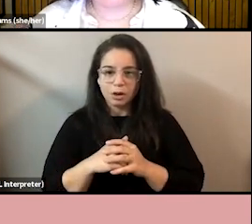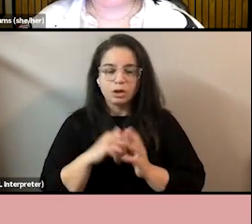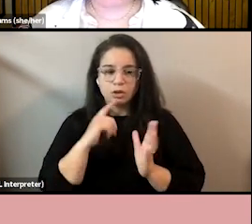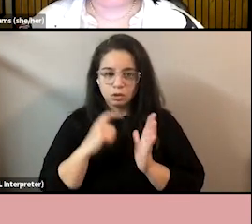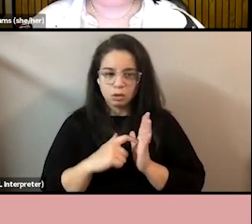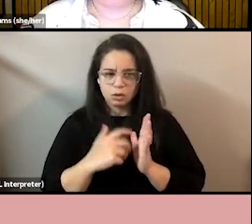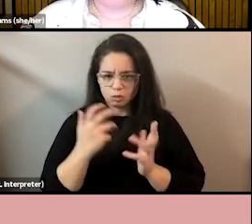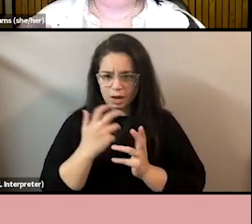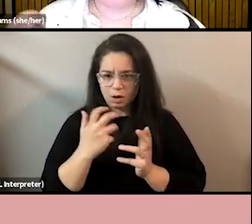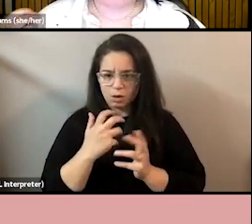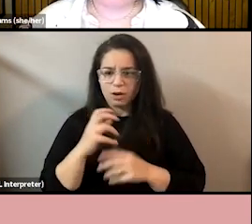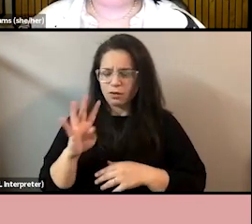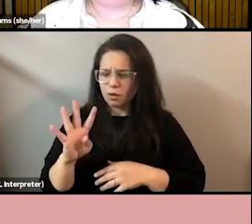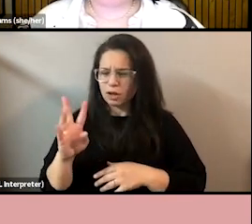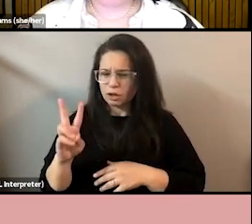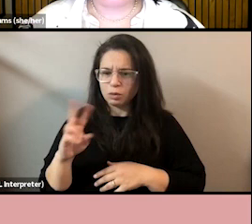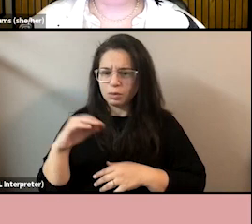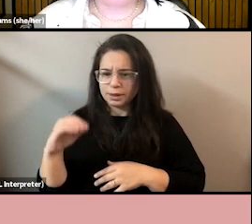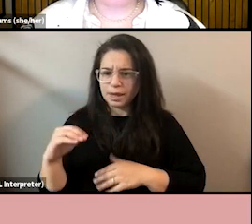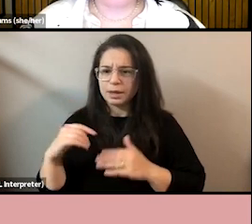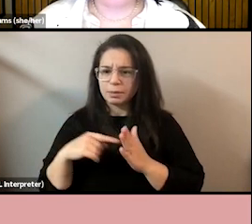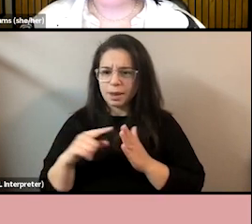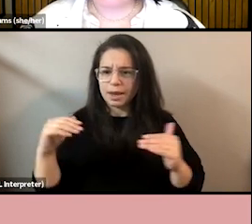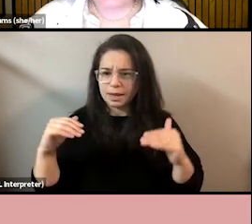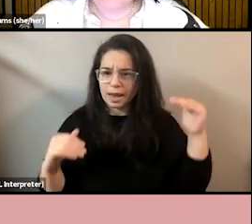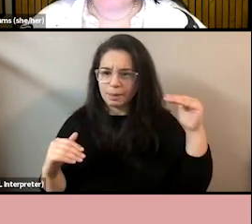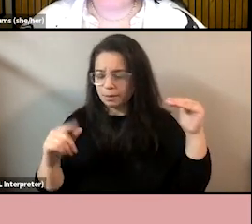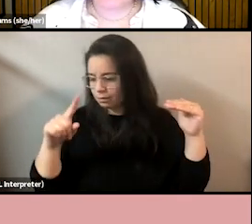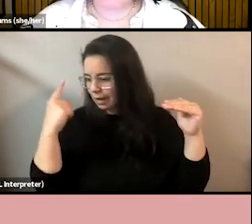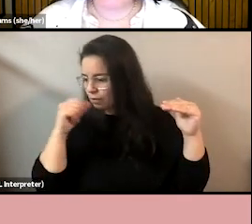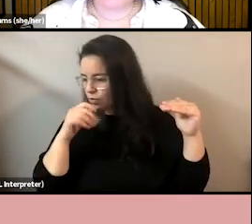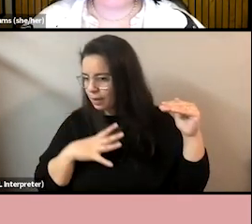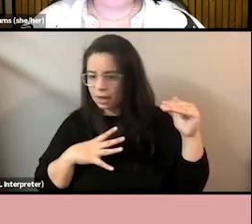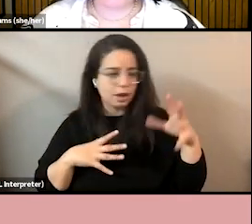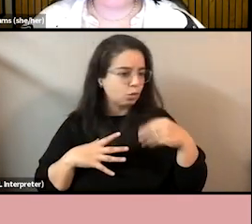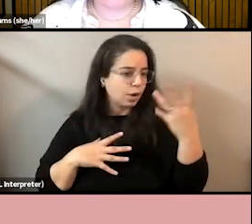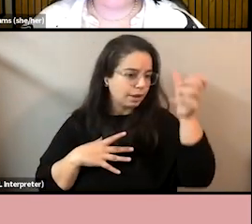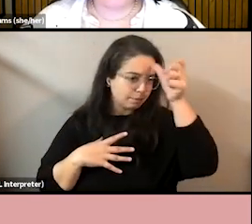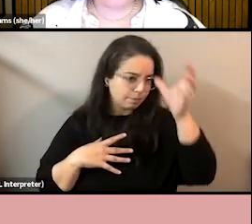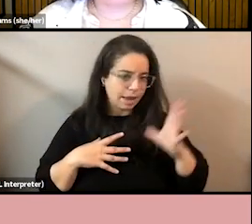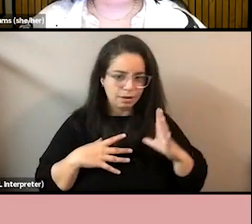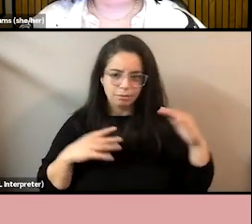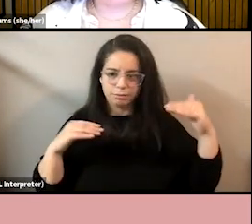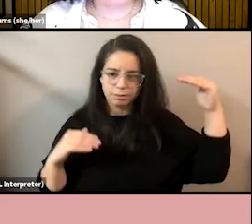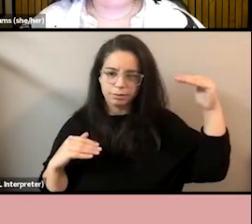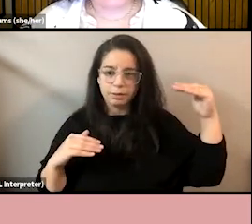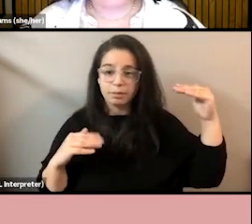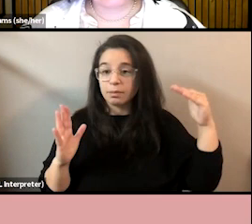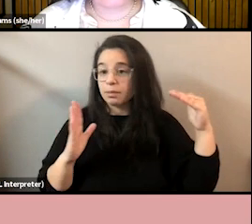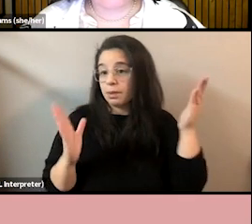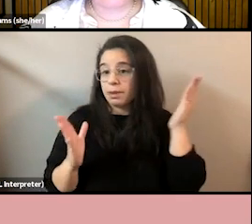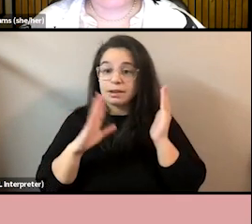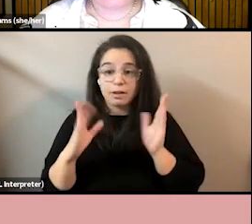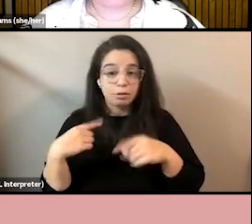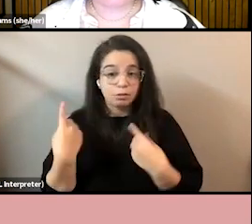42% pay gap between black women and white men, which we might never have spotted before. But we can also see a